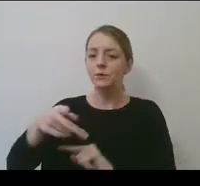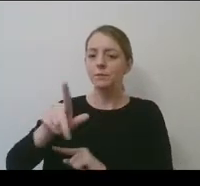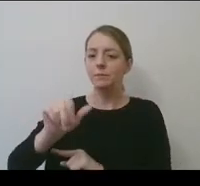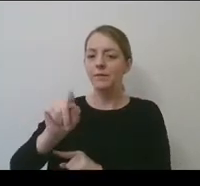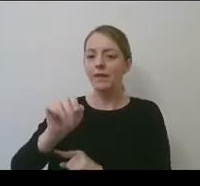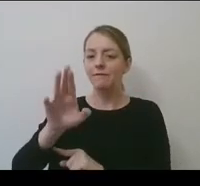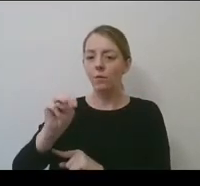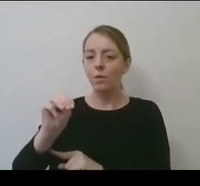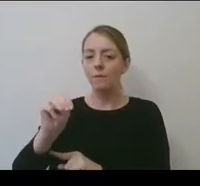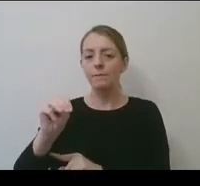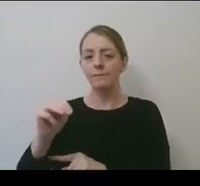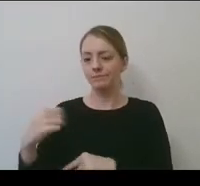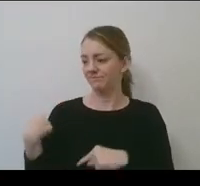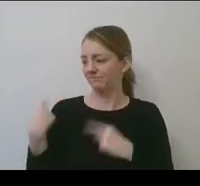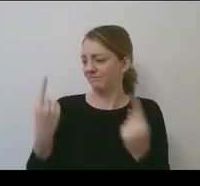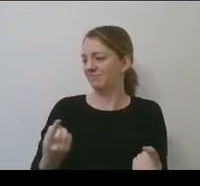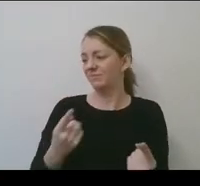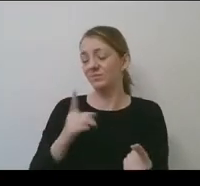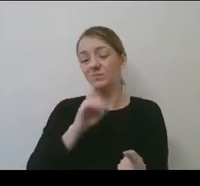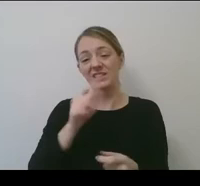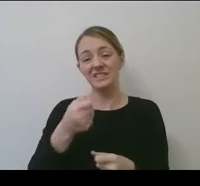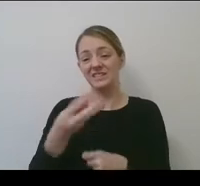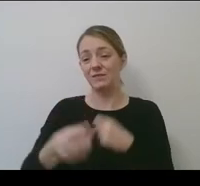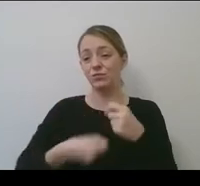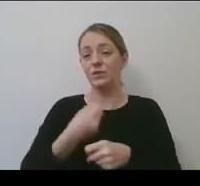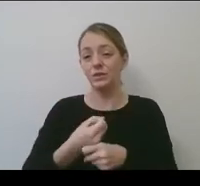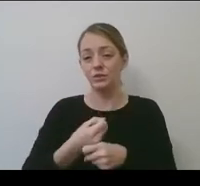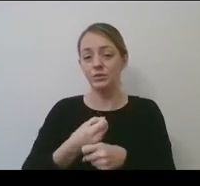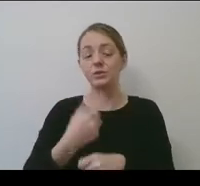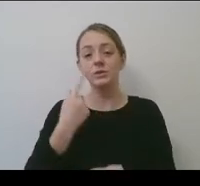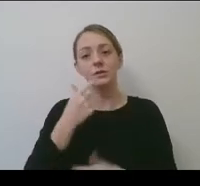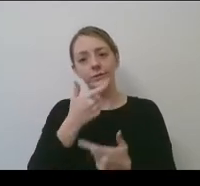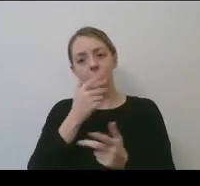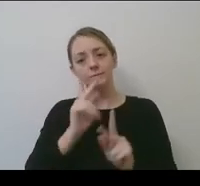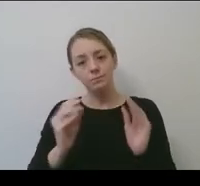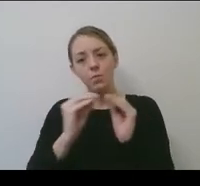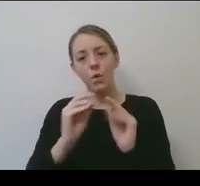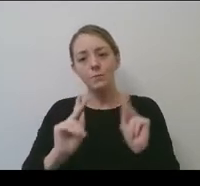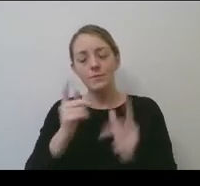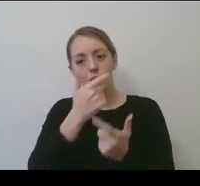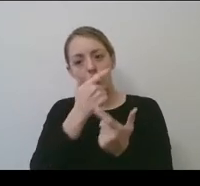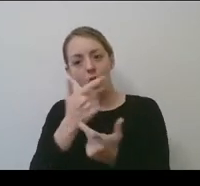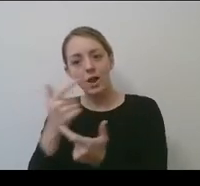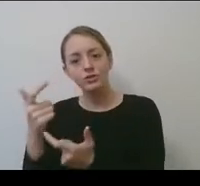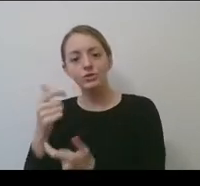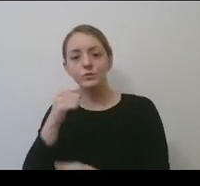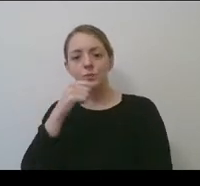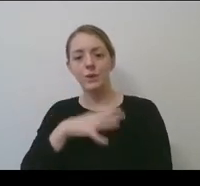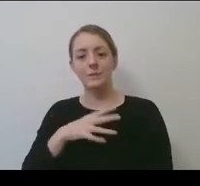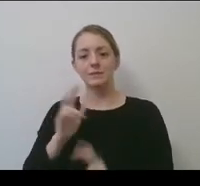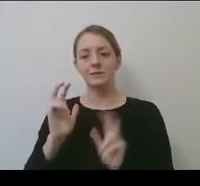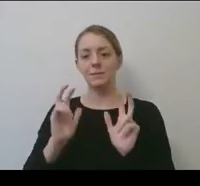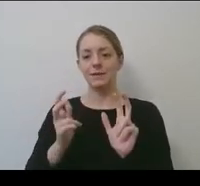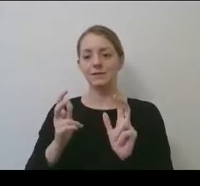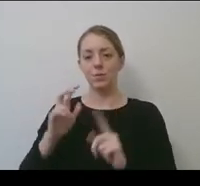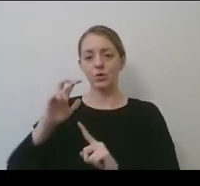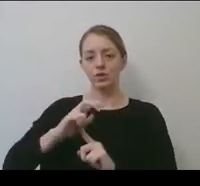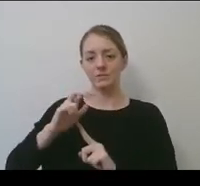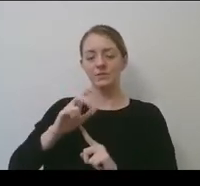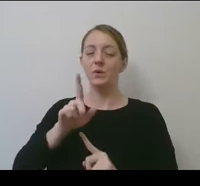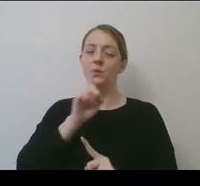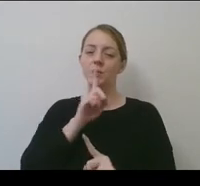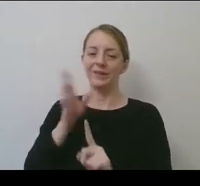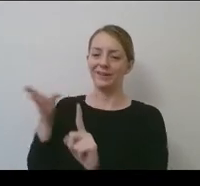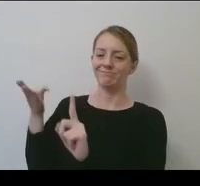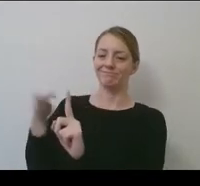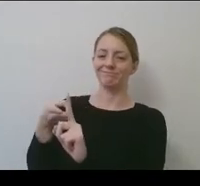course of the last several years for the women's basketball championship. So therefore that, um, entices the broadcast partner